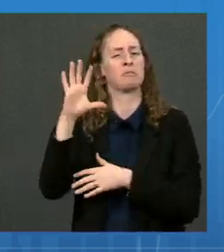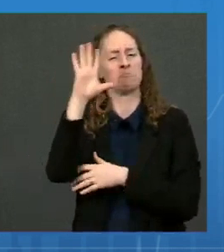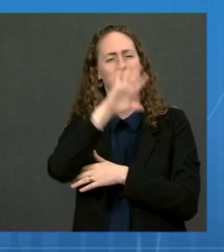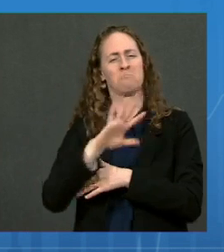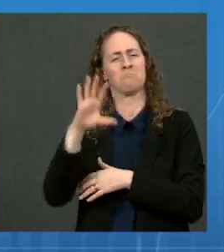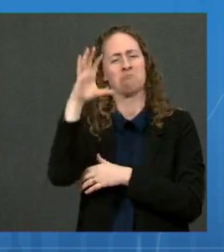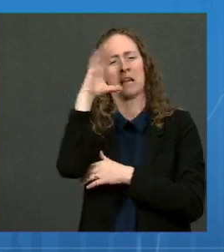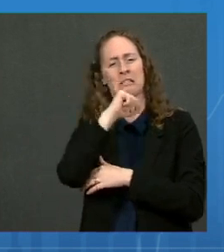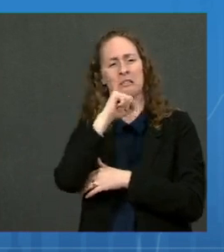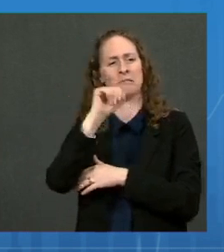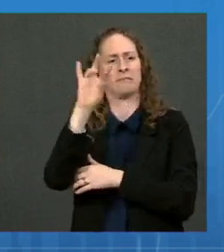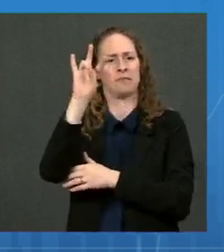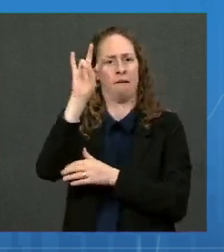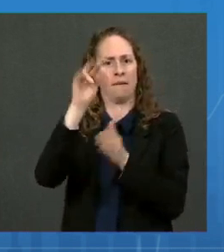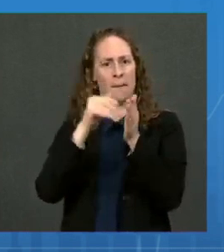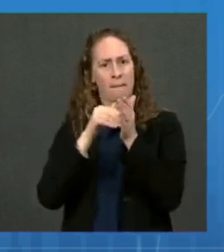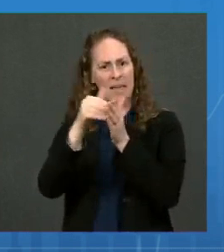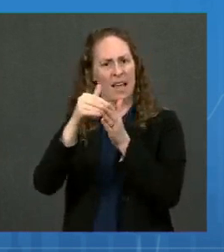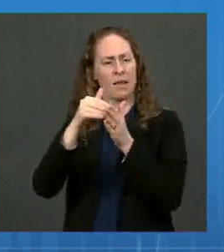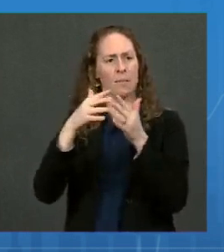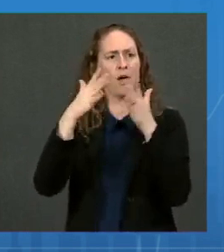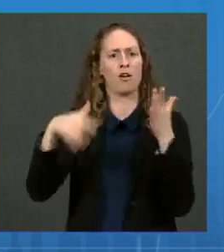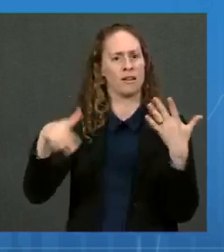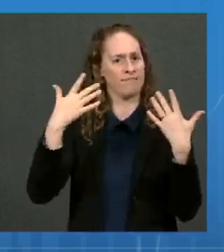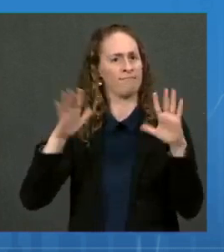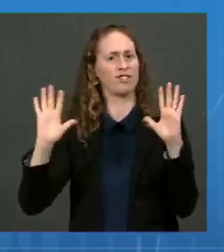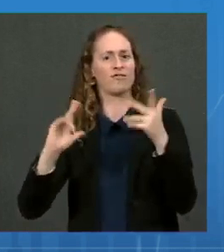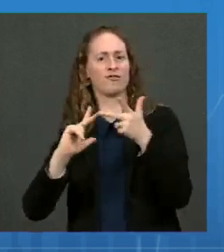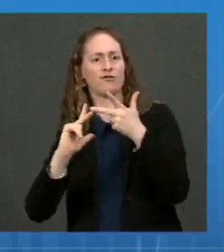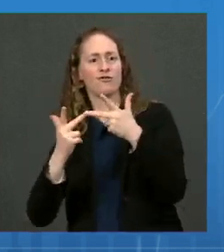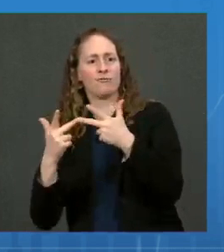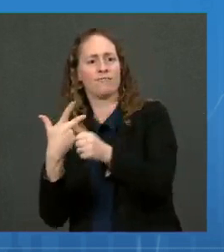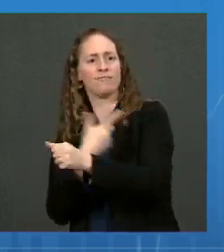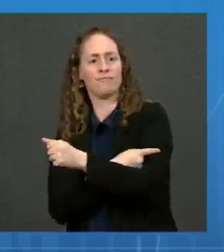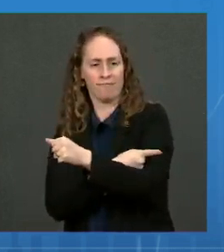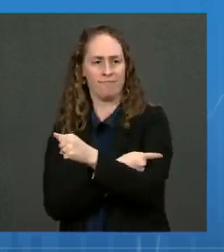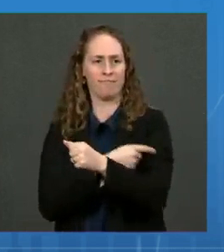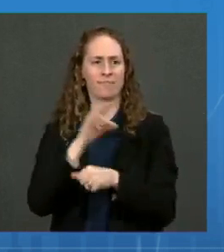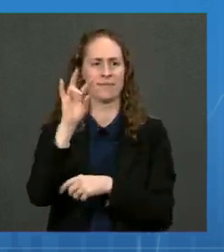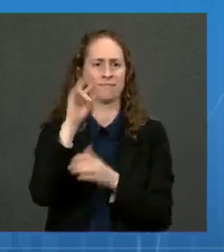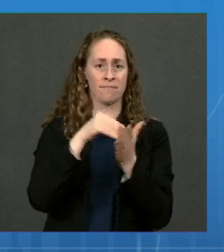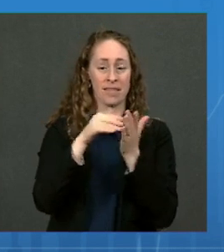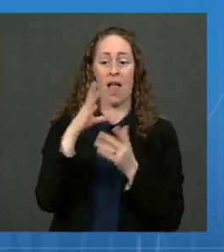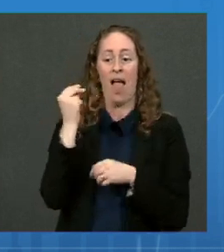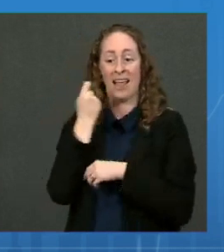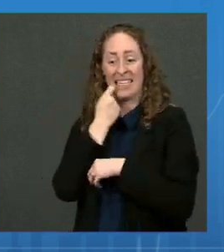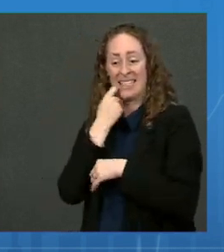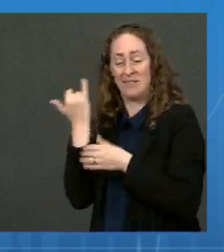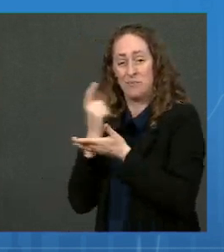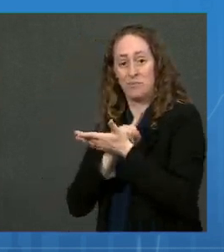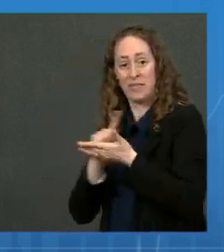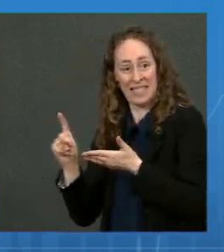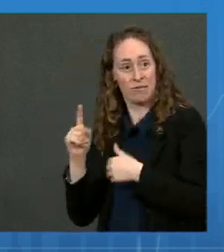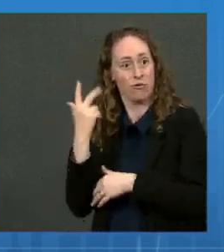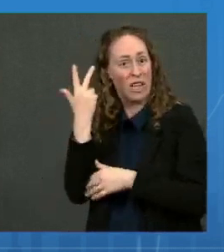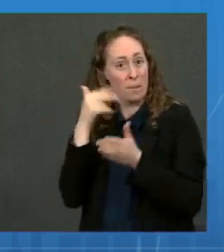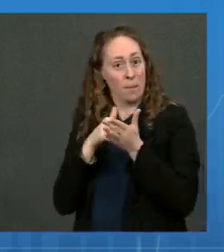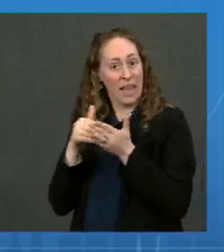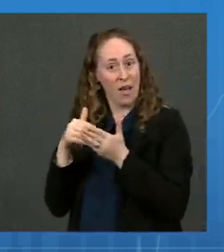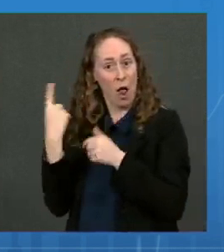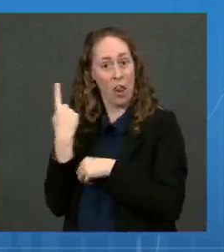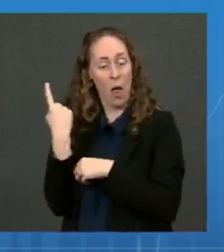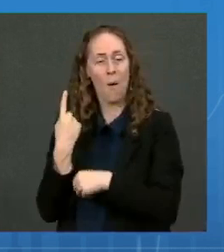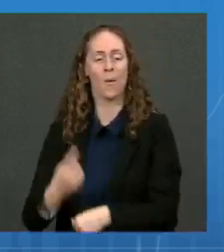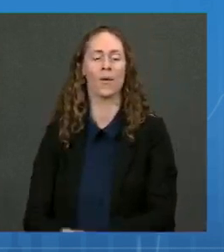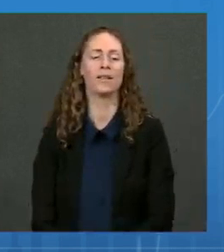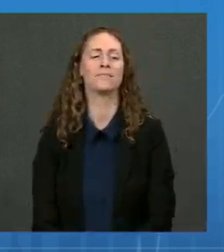gotten their booster shot, including about 3 million just in the last week. And importantly, in less